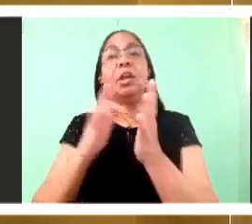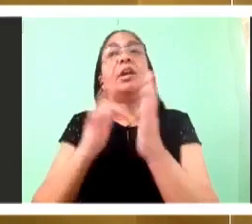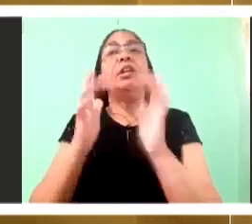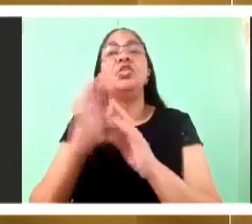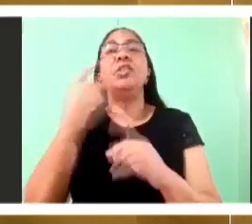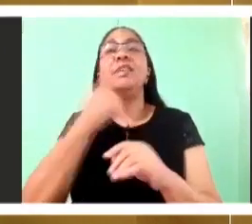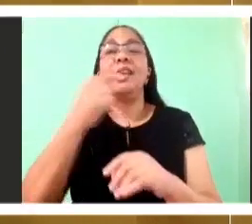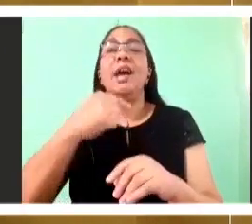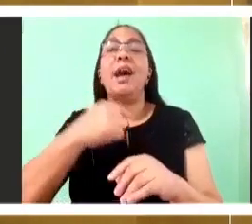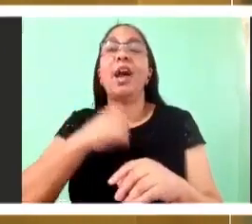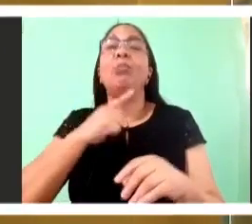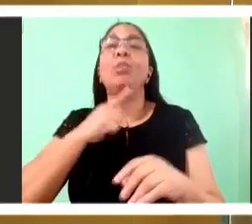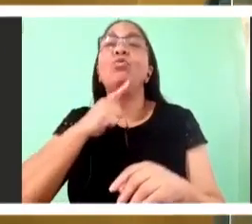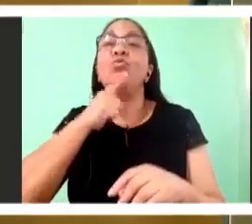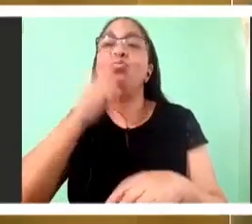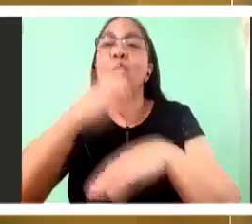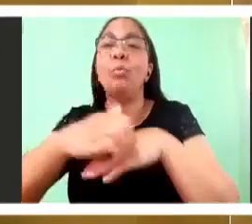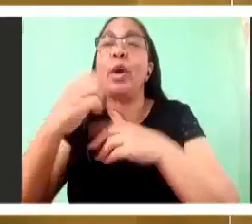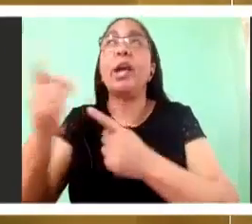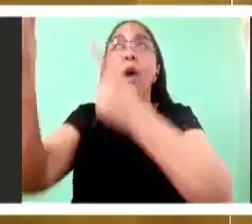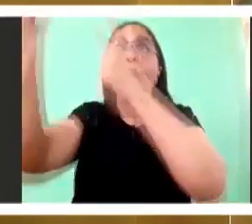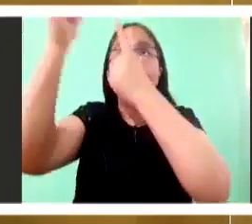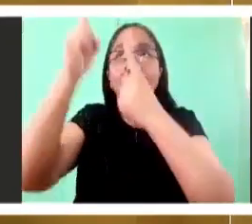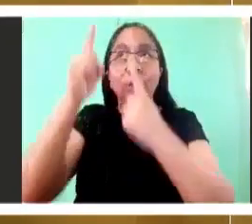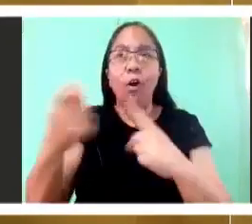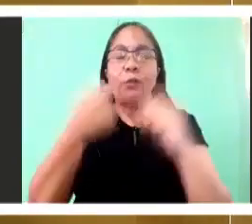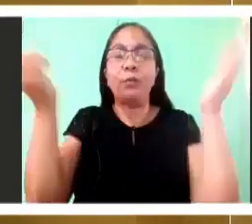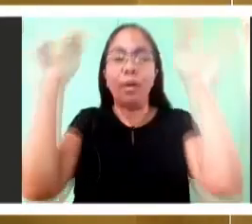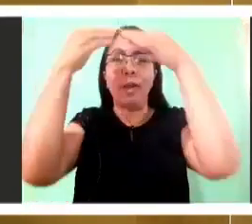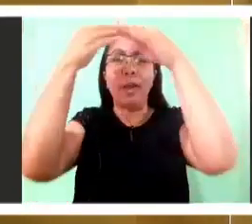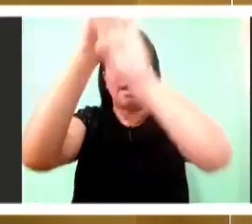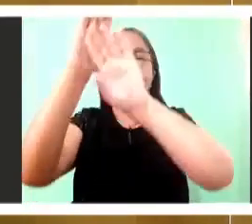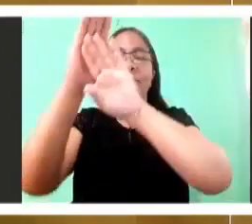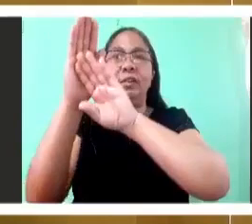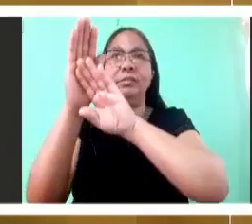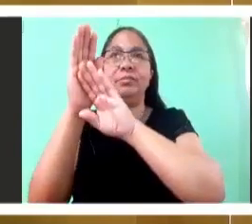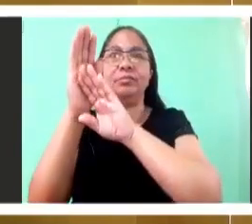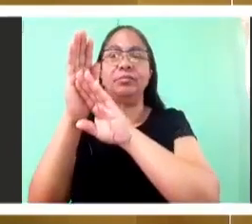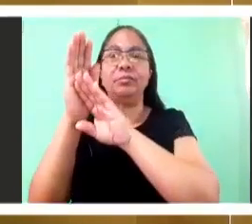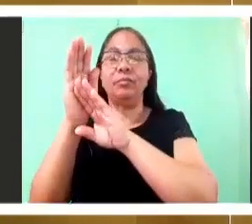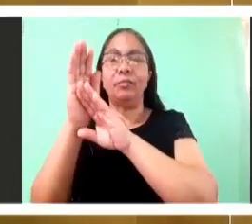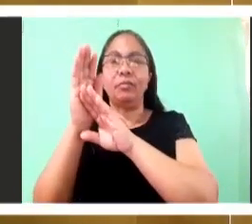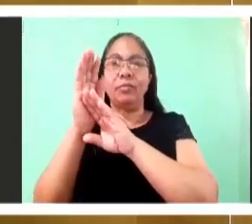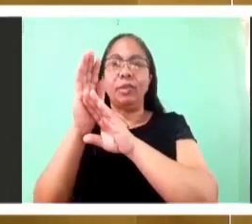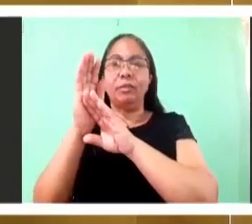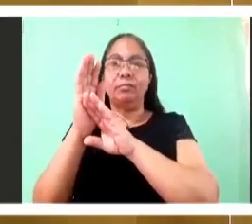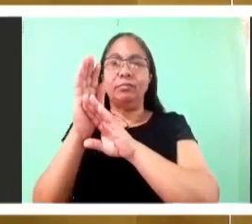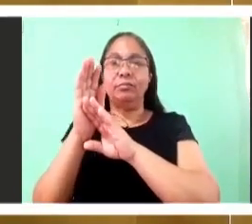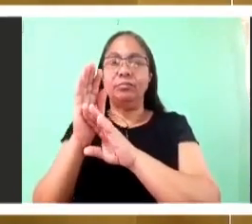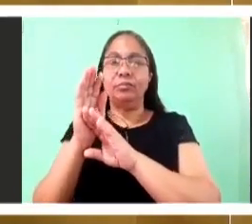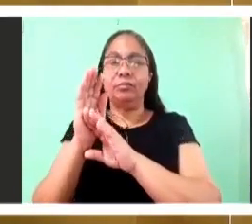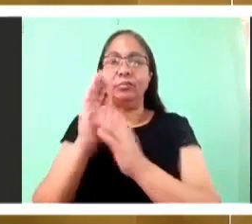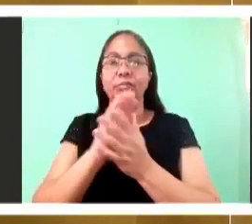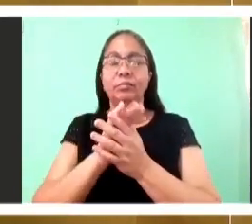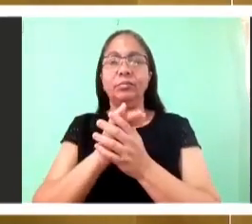And by saying the I am, he's again insisting on his identity as true God.